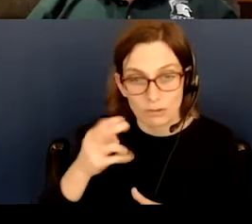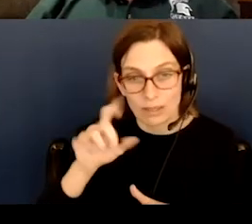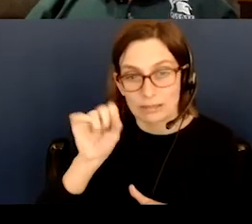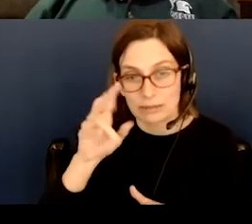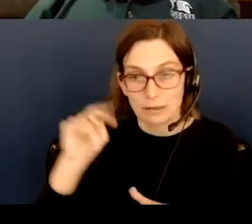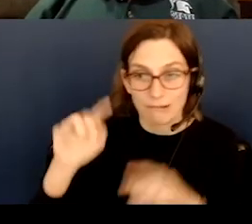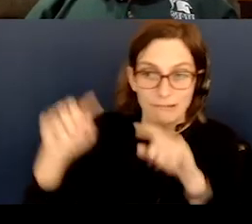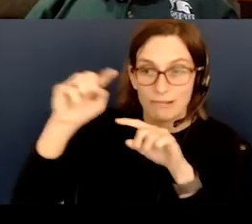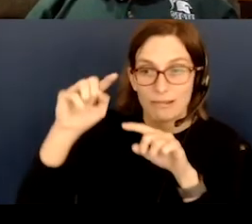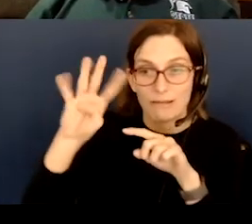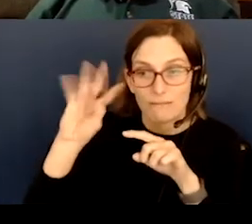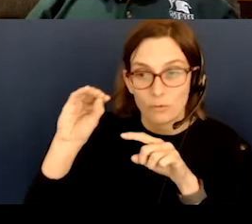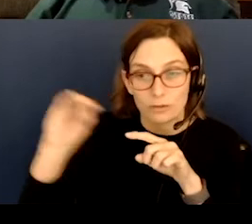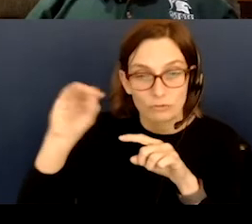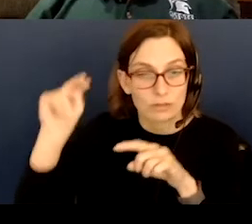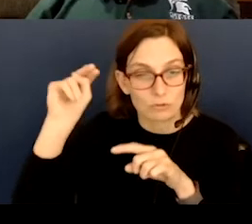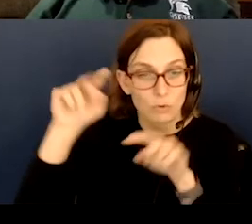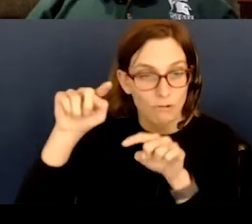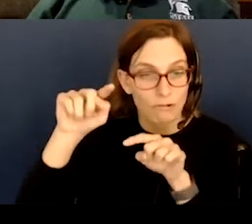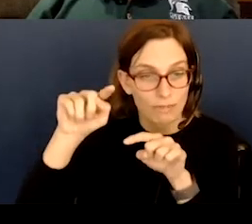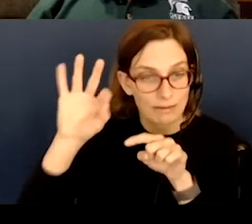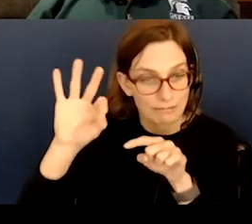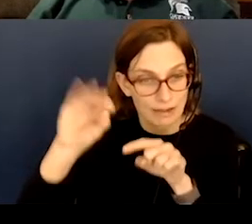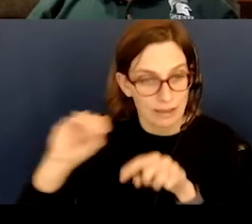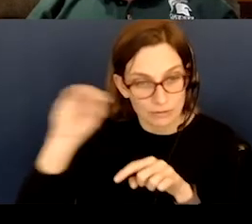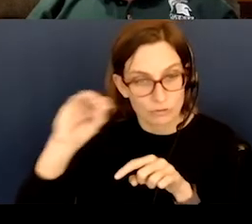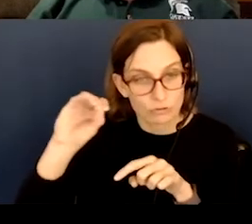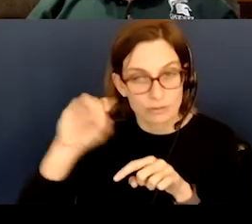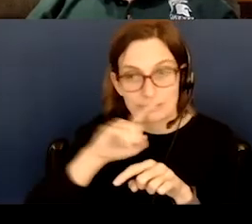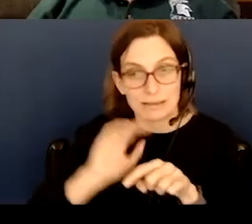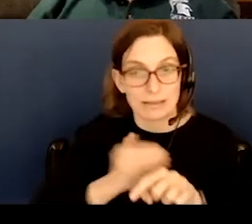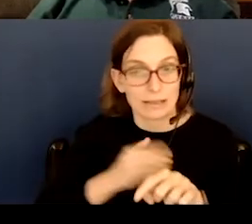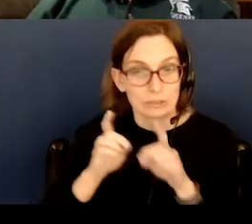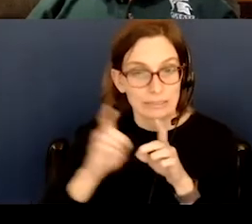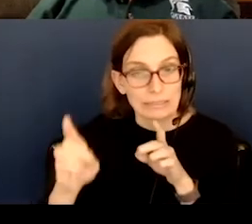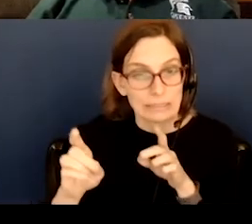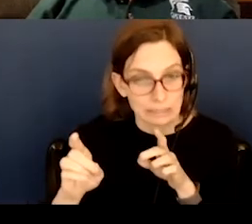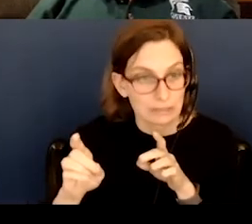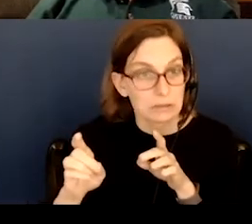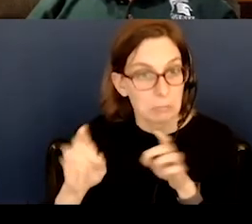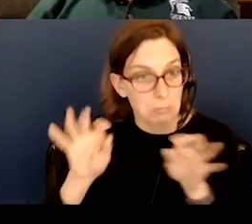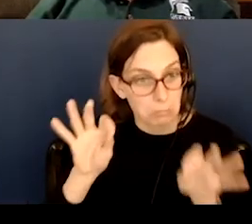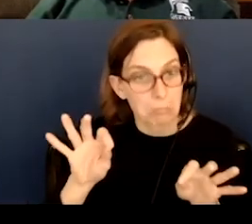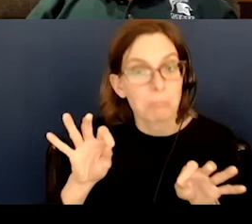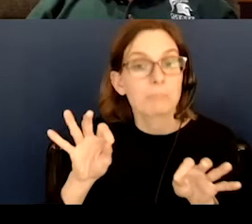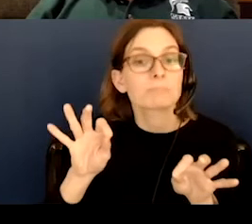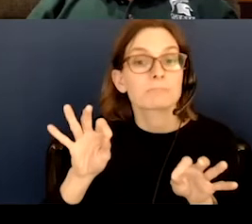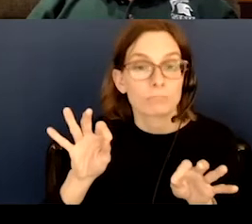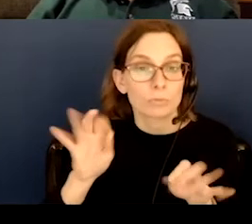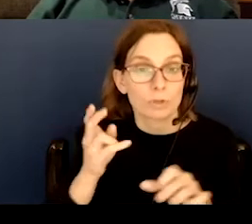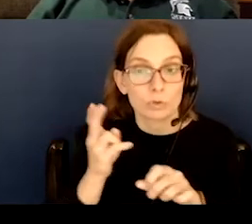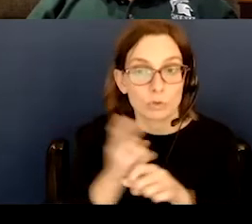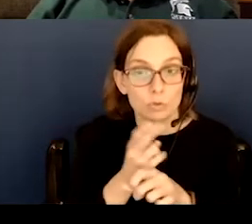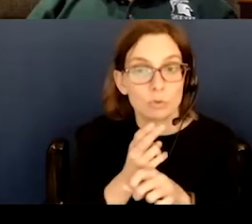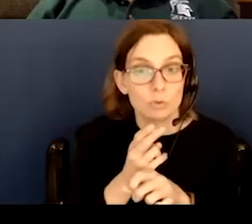and that nine degrees out of 360 is our distance. And using a